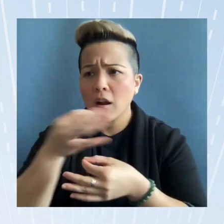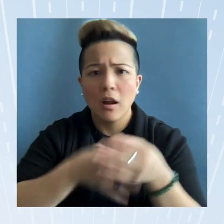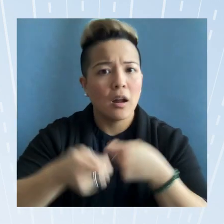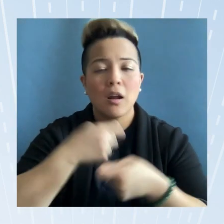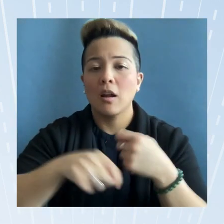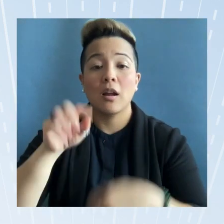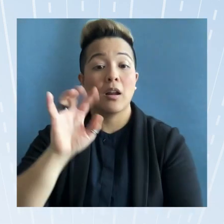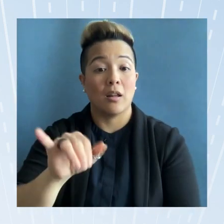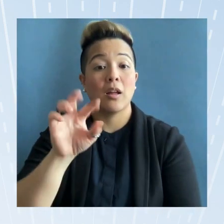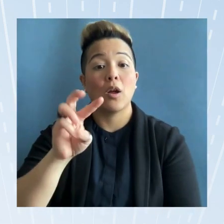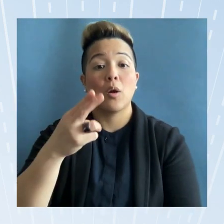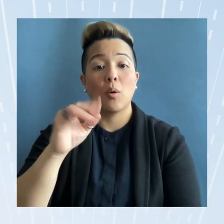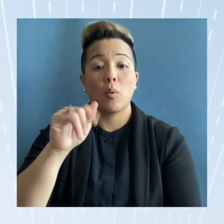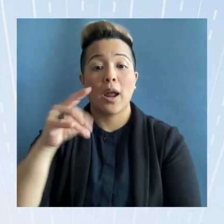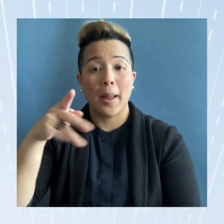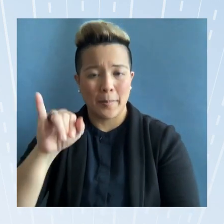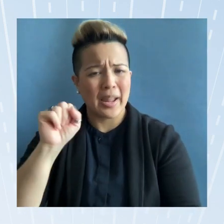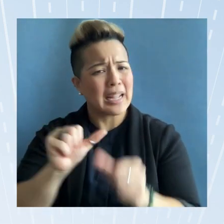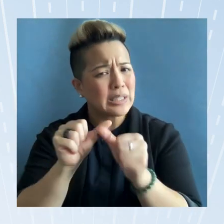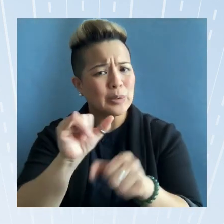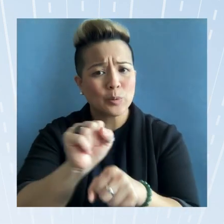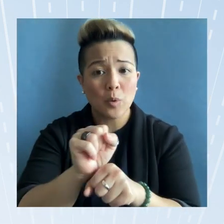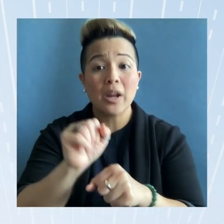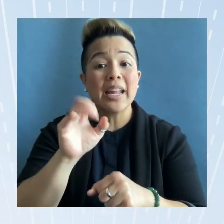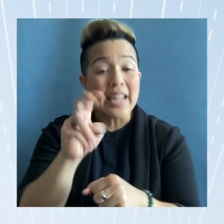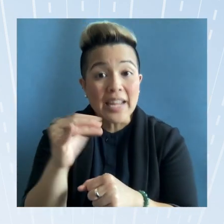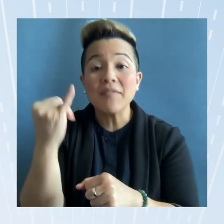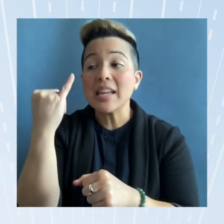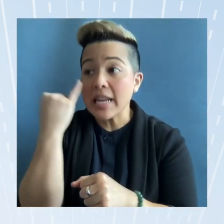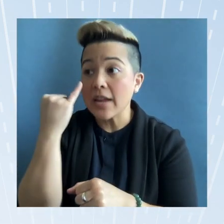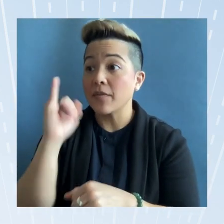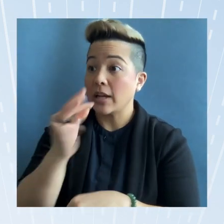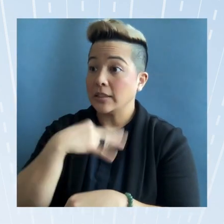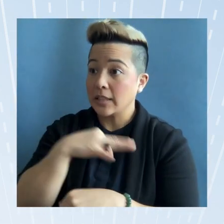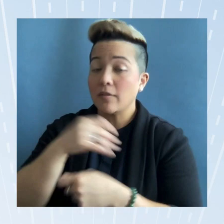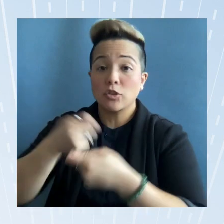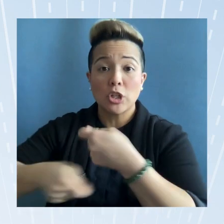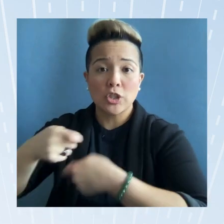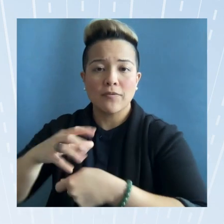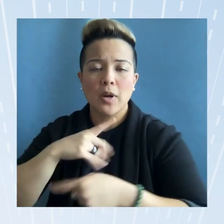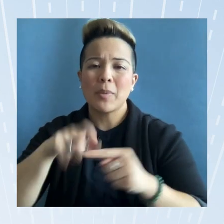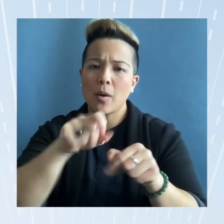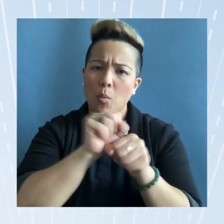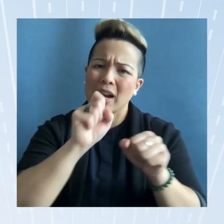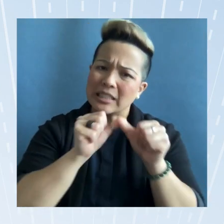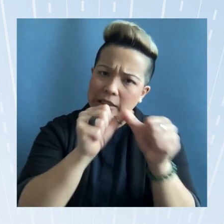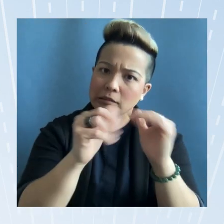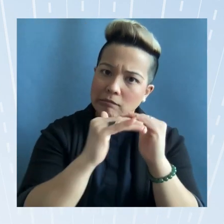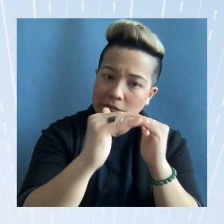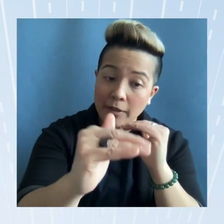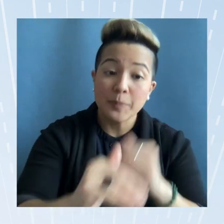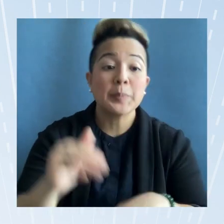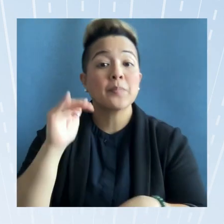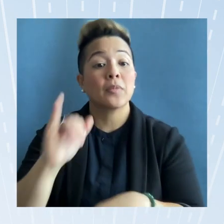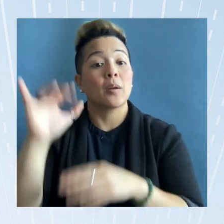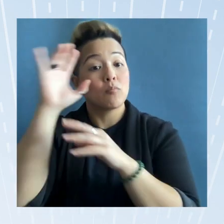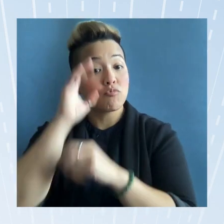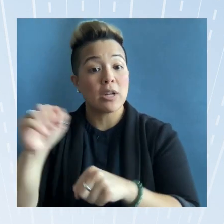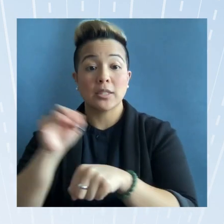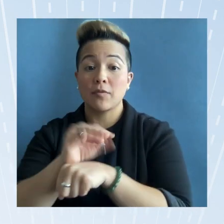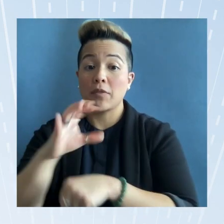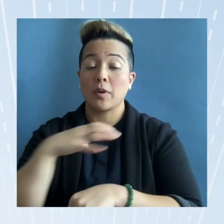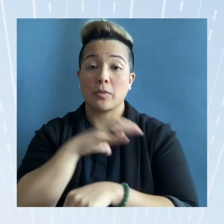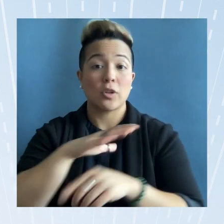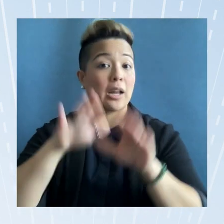continue its work even as key personnel change over time the president's advisory commission on educational excellence